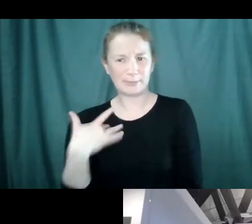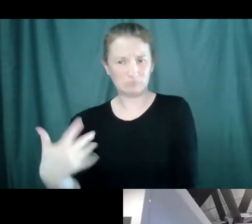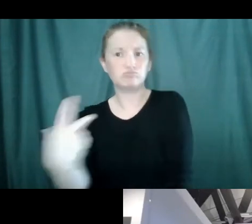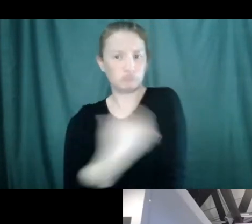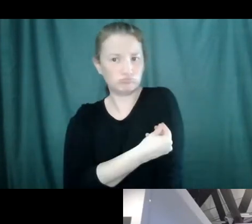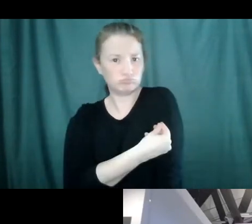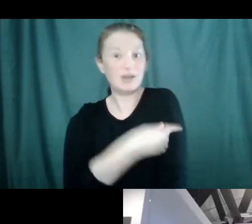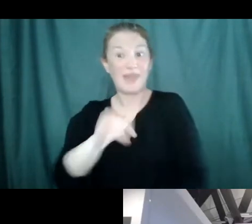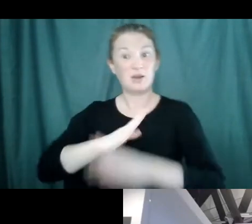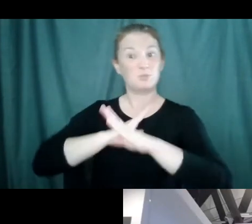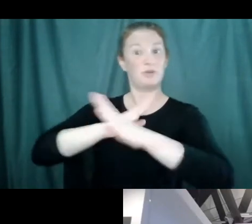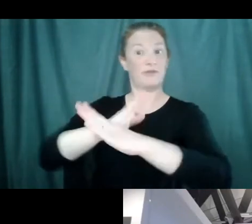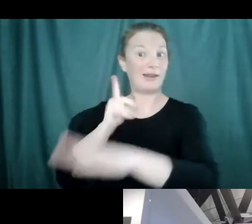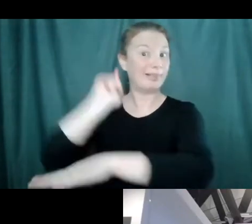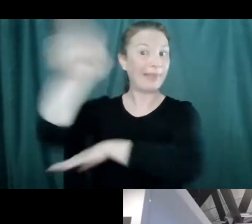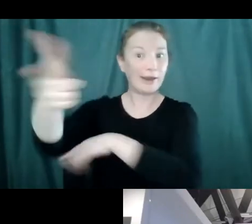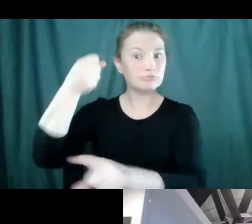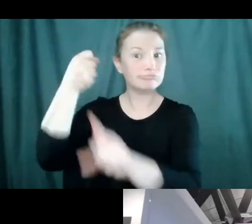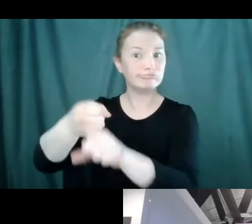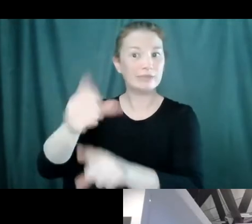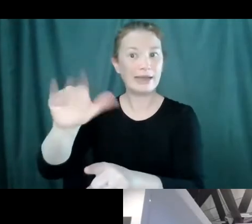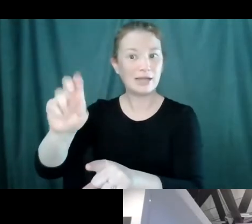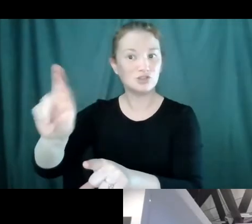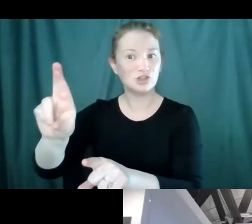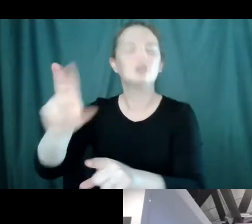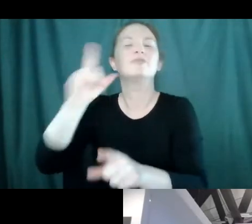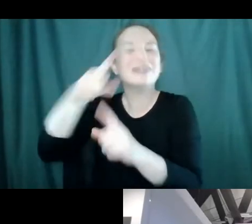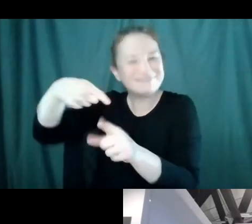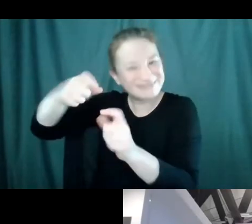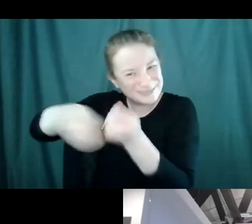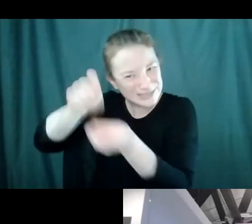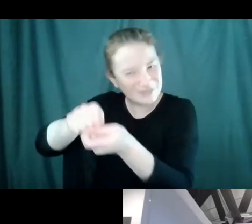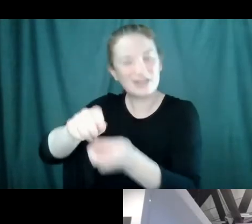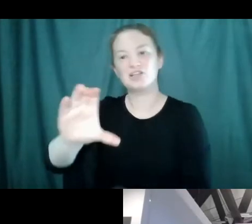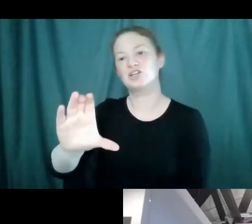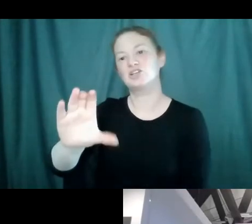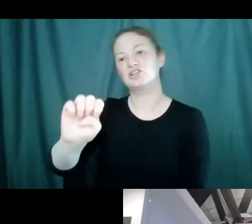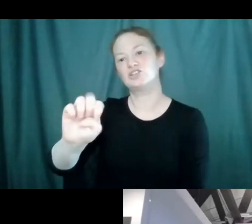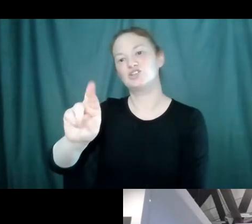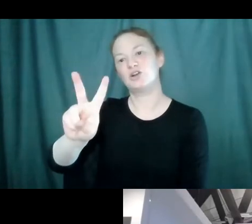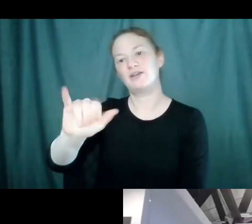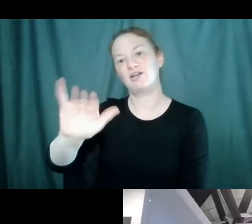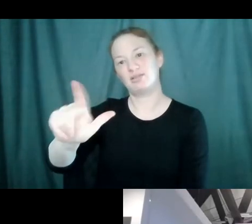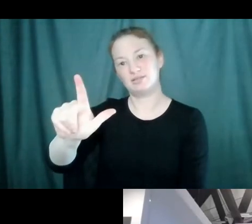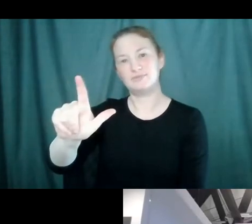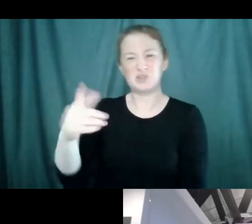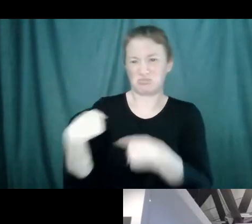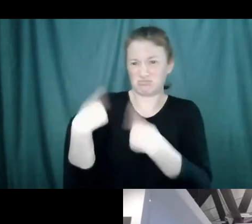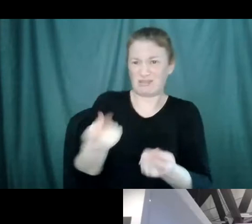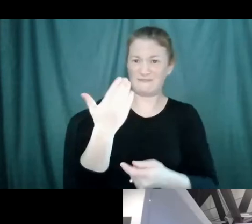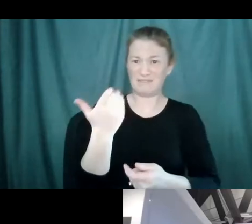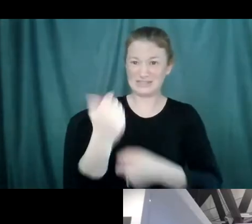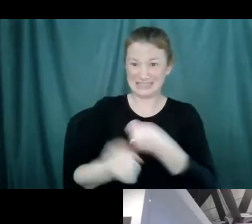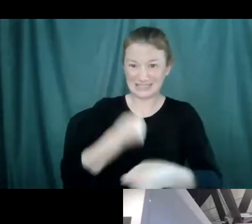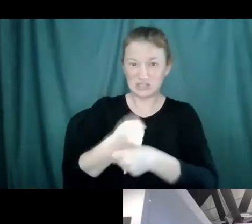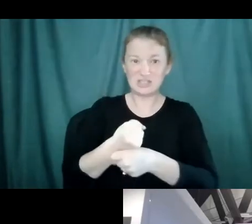prevent the virus that causes cervical cancer. And so in the last, I think, like 15 years, there's been a huge